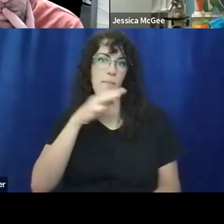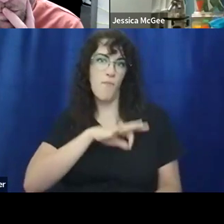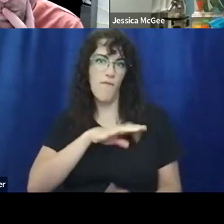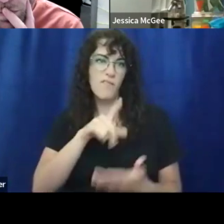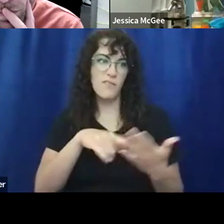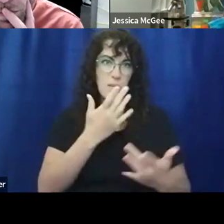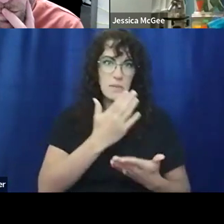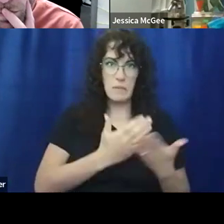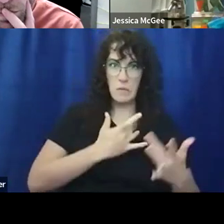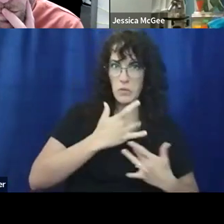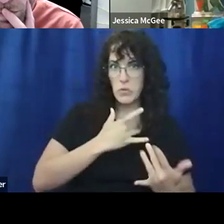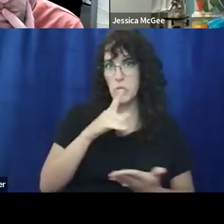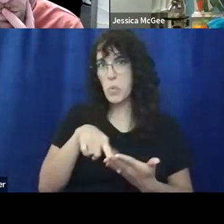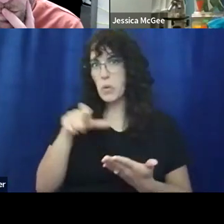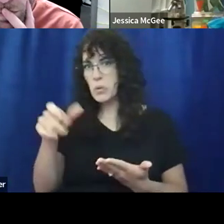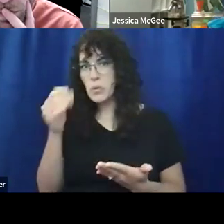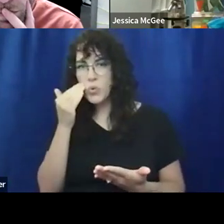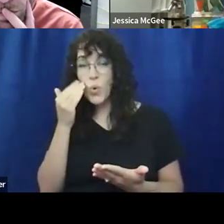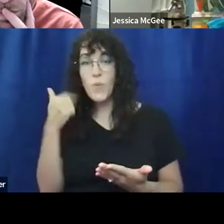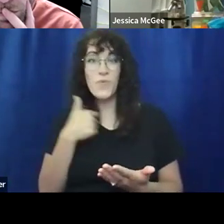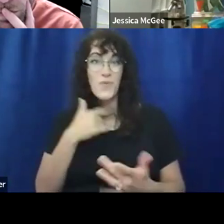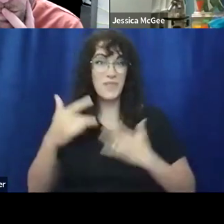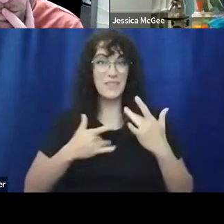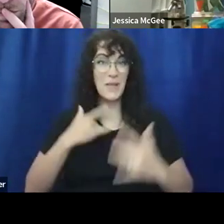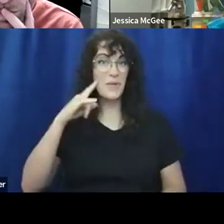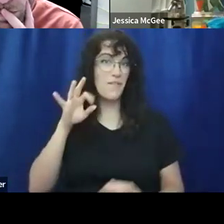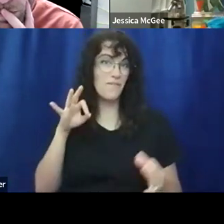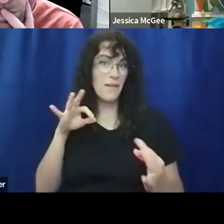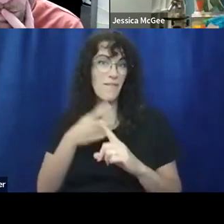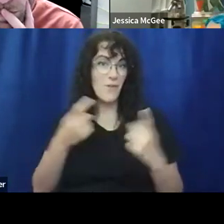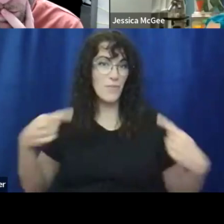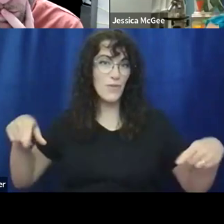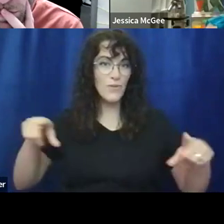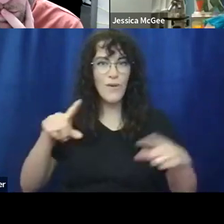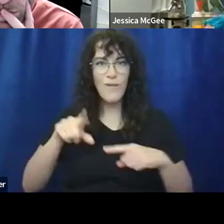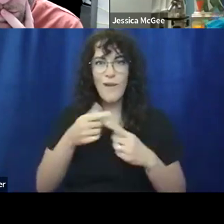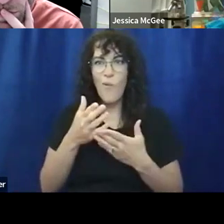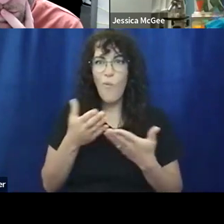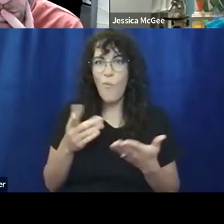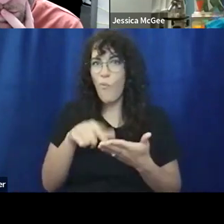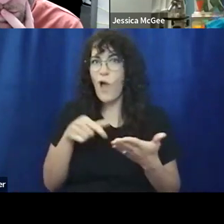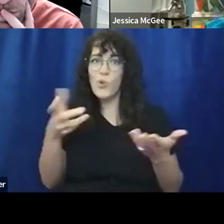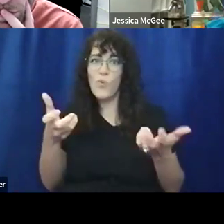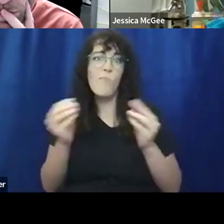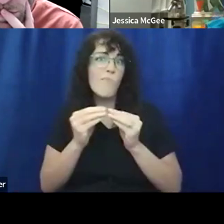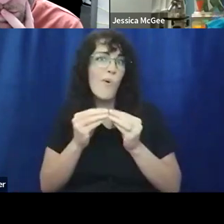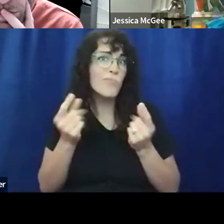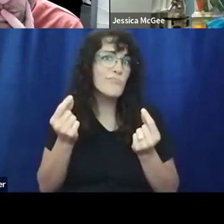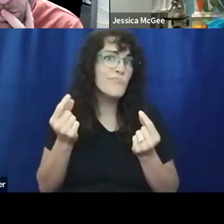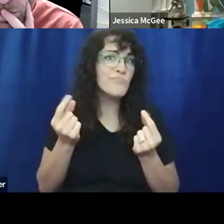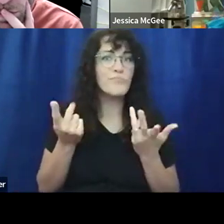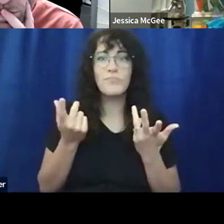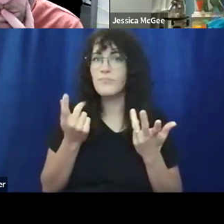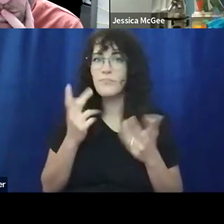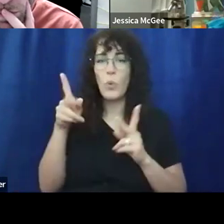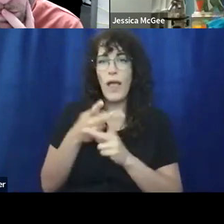What are some of the things you need to know? Um, we're excited to hear some feedback from you all about what are the things you want some more of what are the kinds of panels